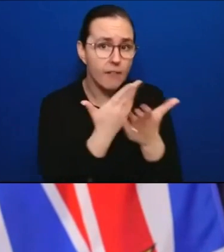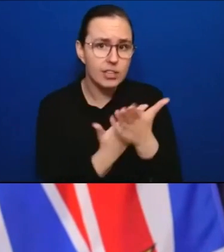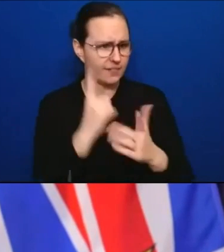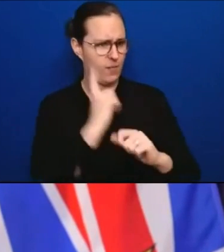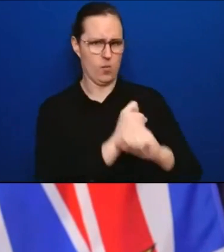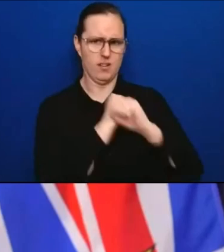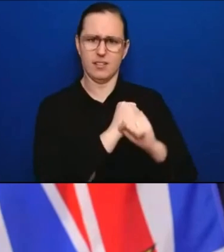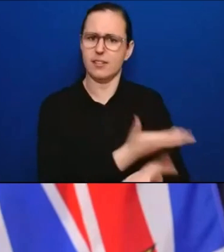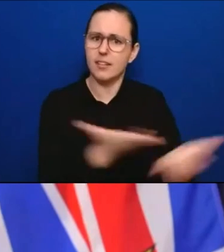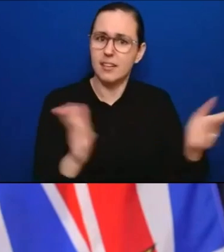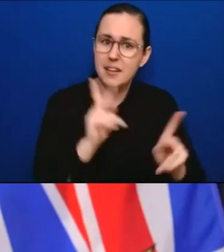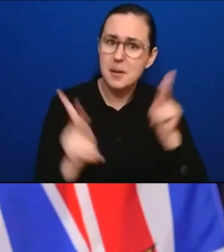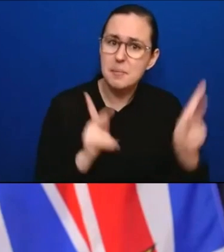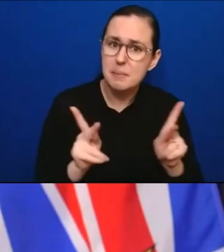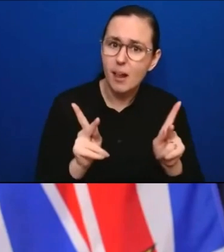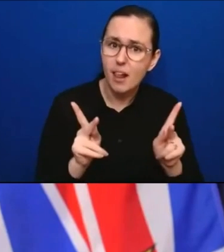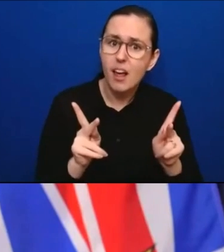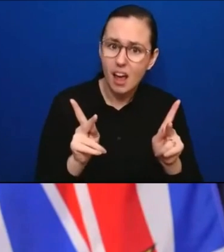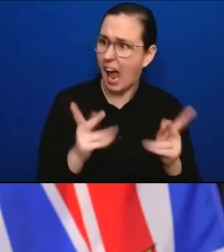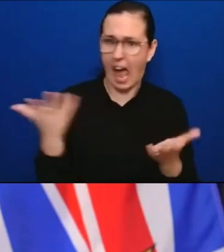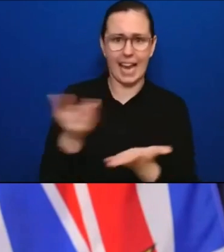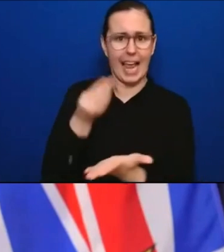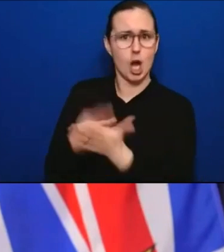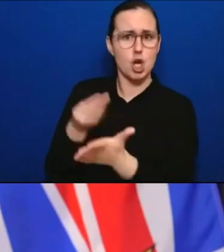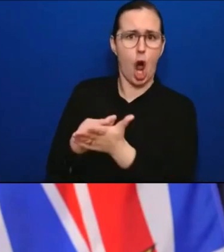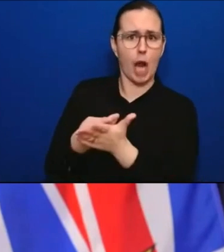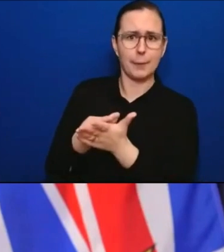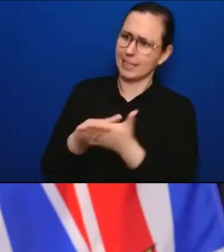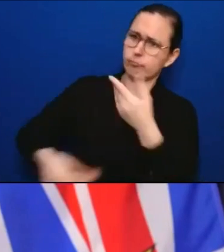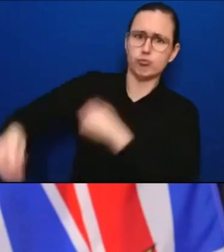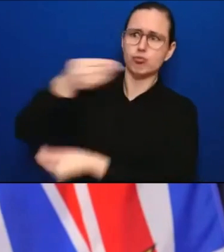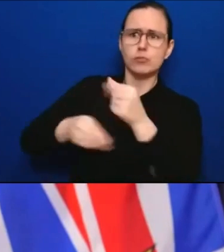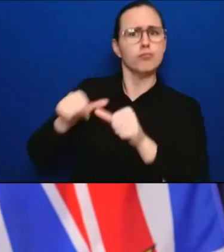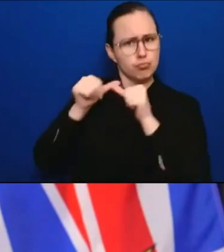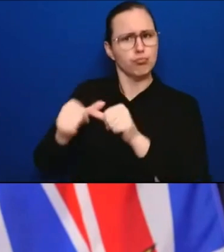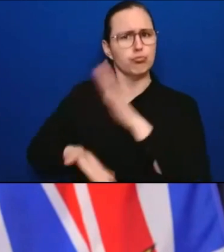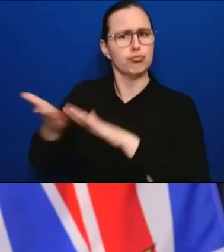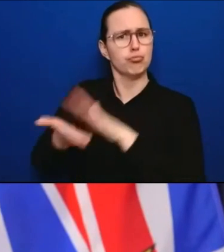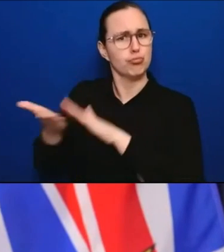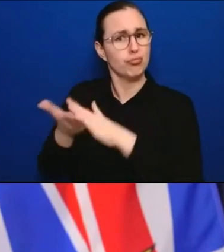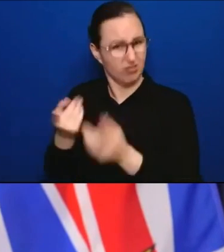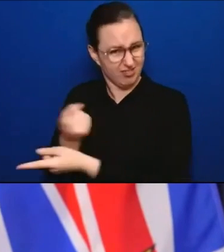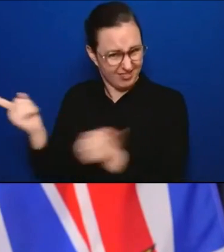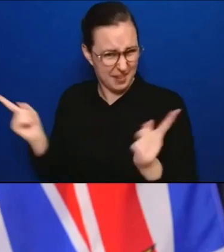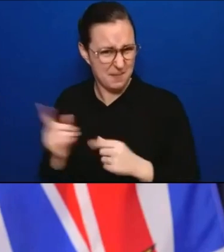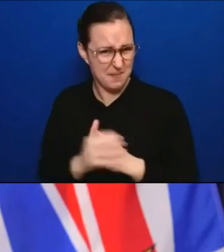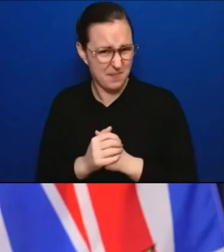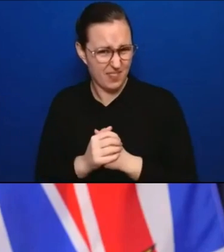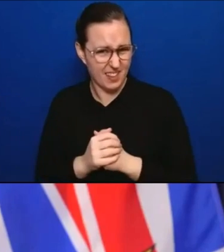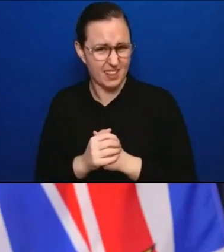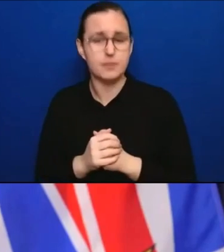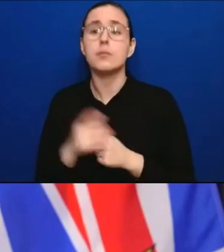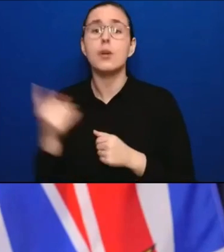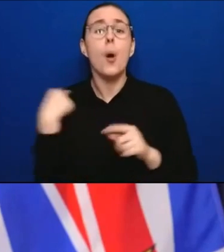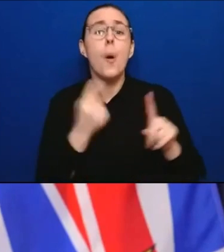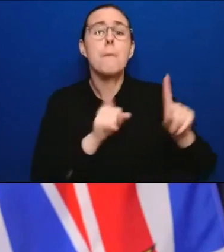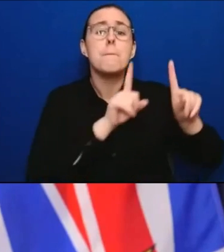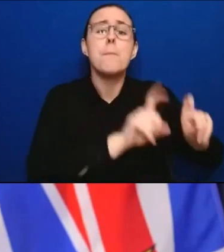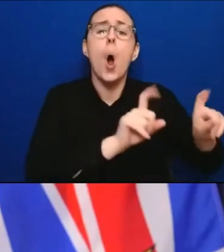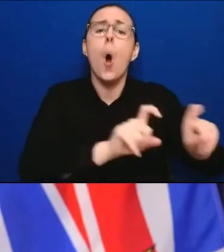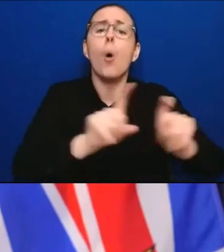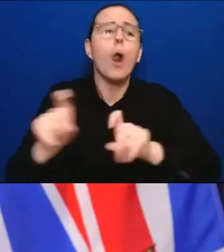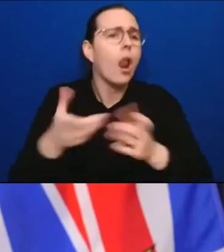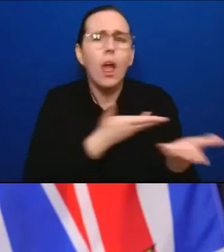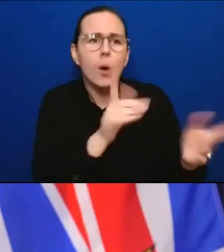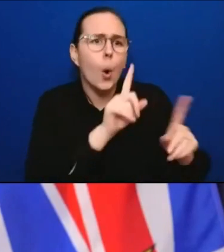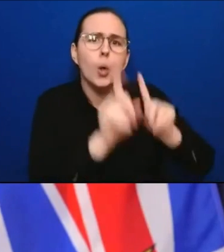And poll after poll after poll for two years has demonstrated that British Columbians are comfortable with an approach that includes